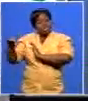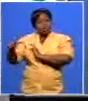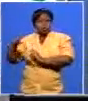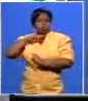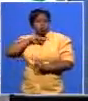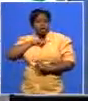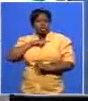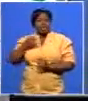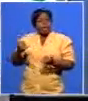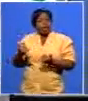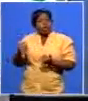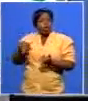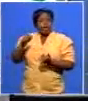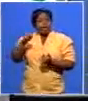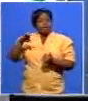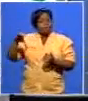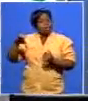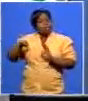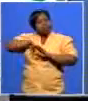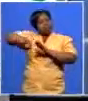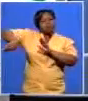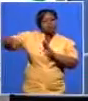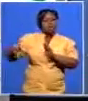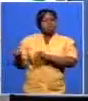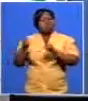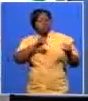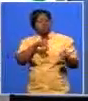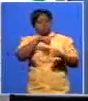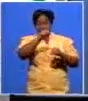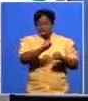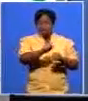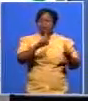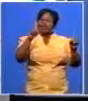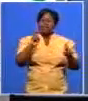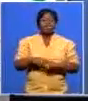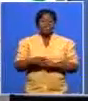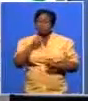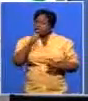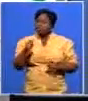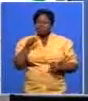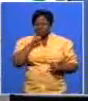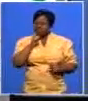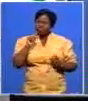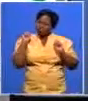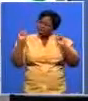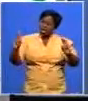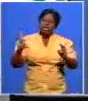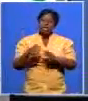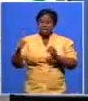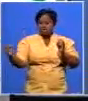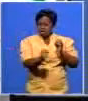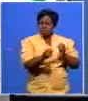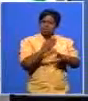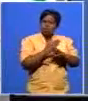that you put the interest of the anc above the organization and above the people but nevertheless if you said i'll give you the benefit of the doubt and we appointed him